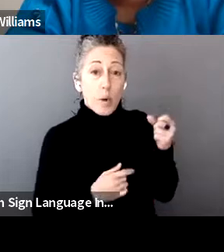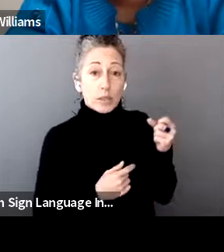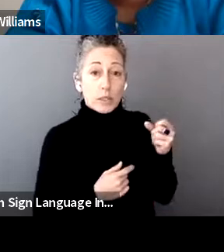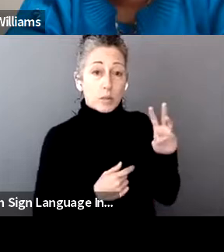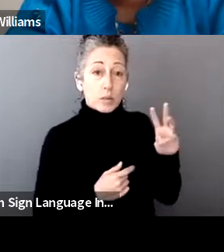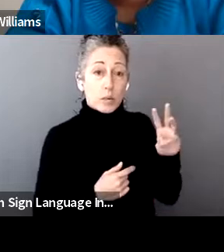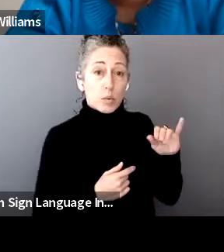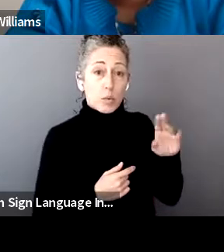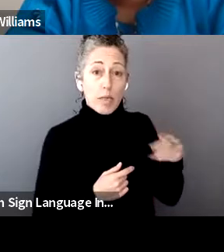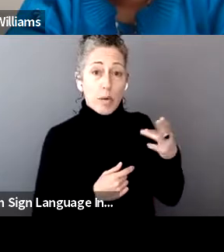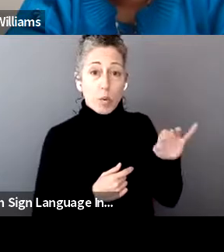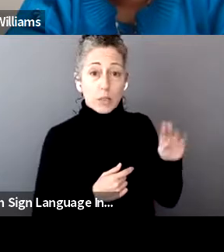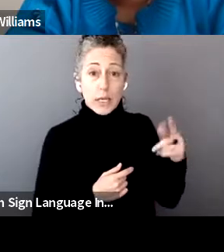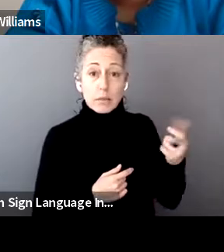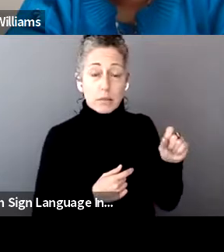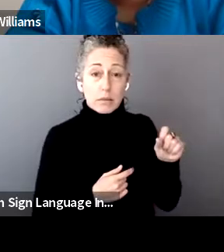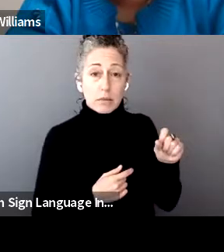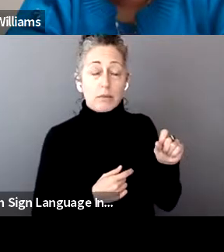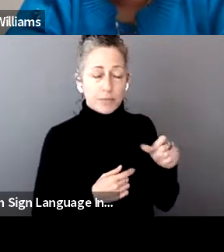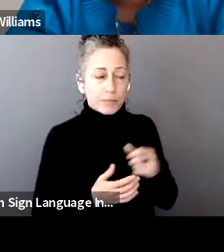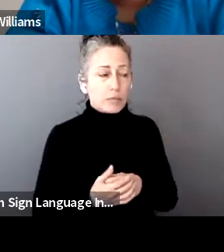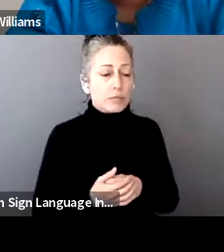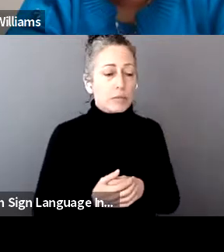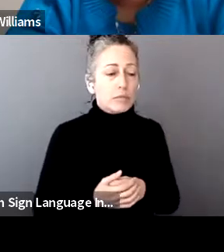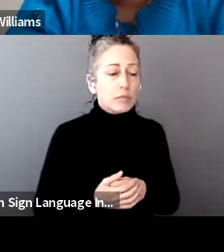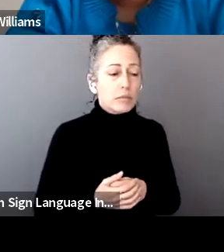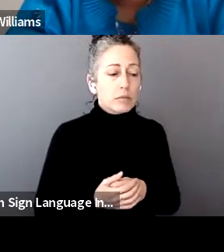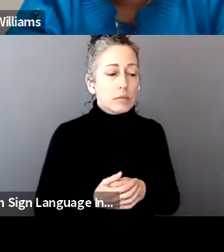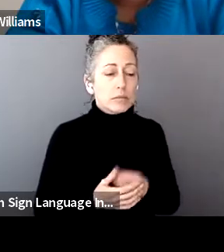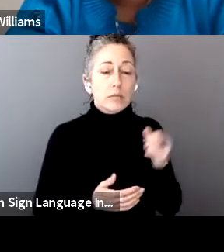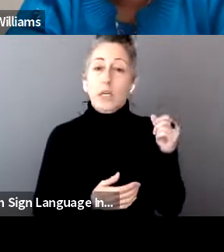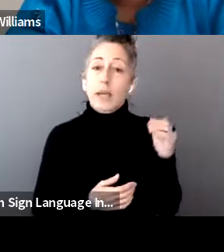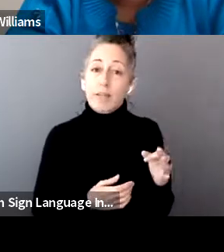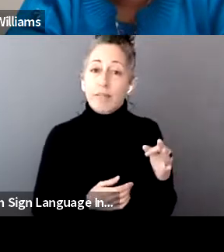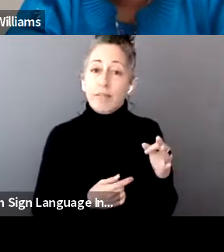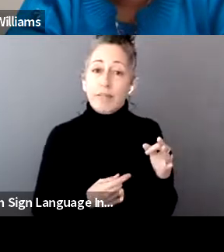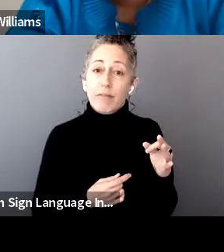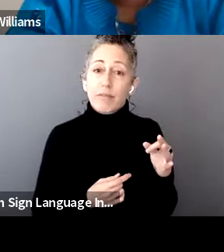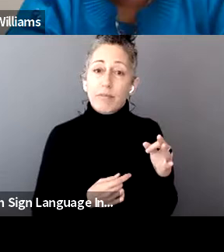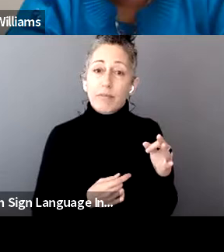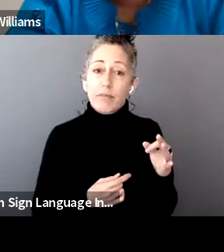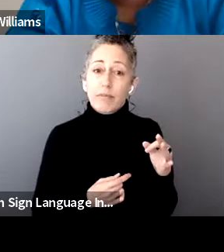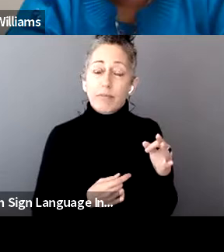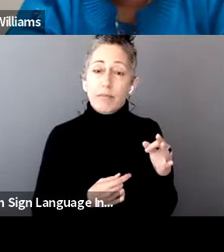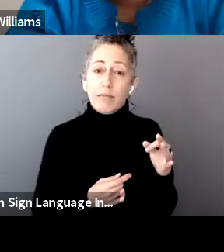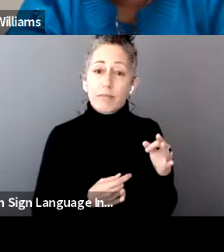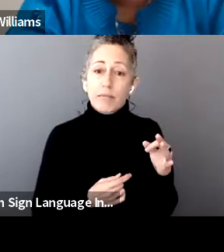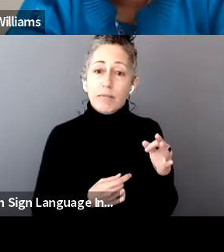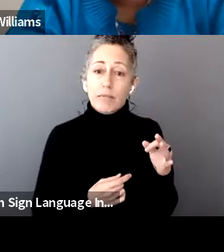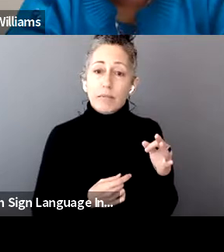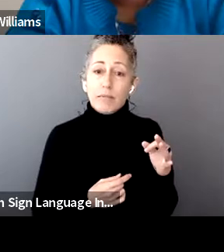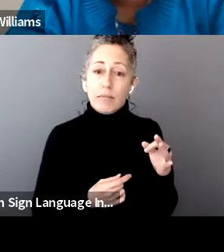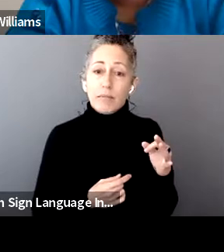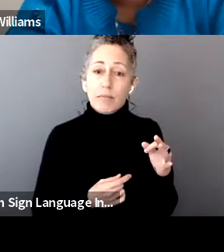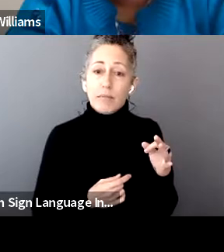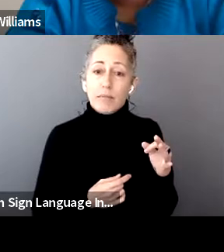been an eye-opener for some of our listeners. And so someone asked the question, if they had not yet had federal and state withholdings, can